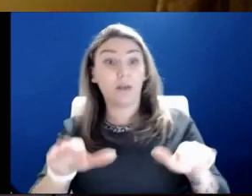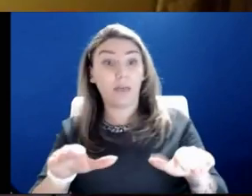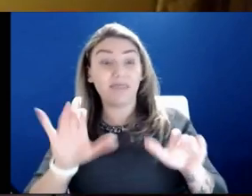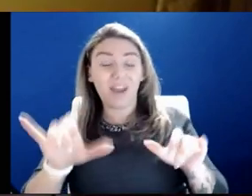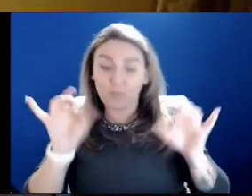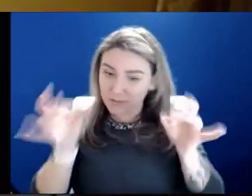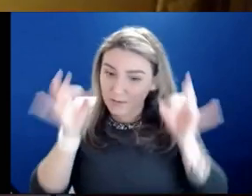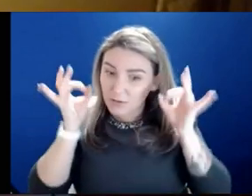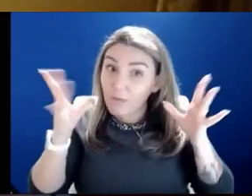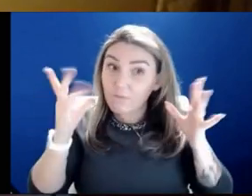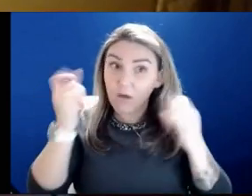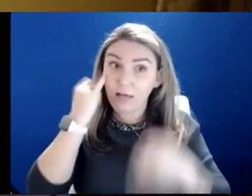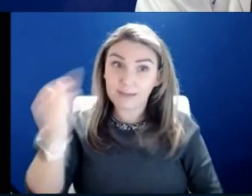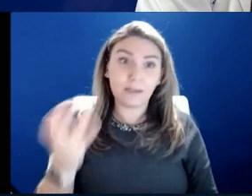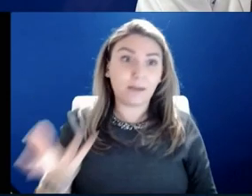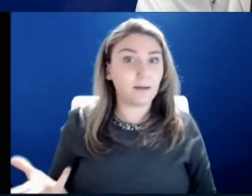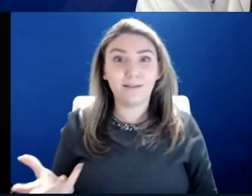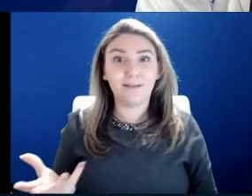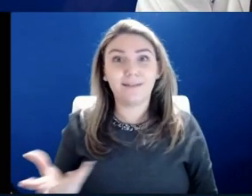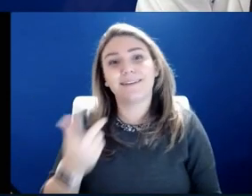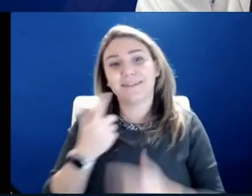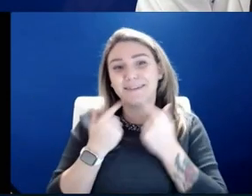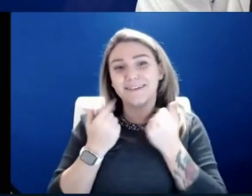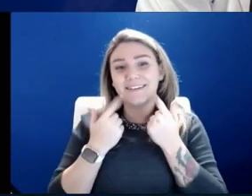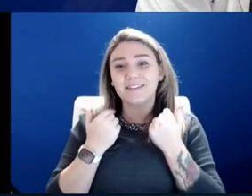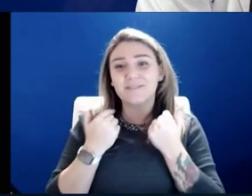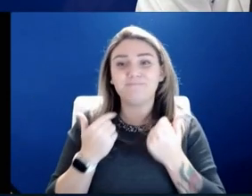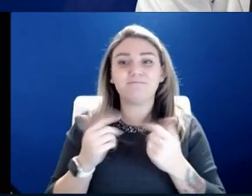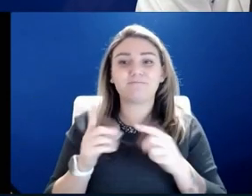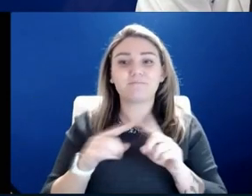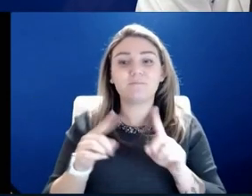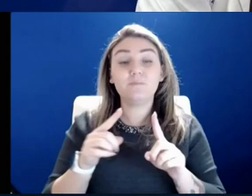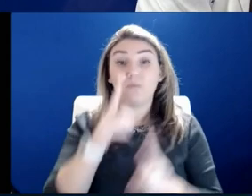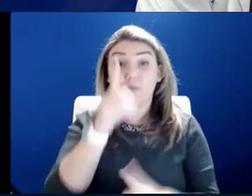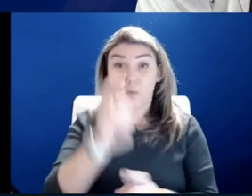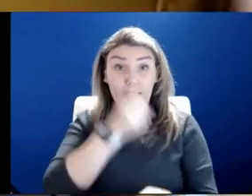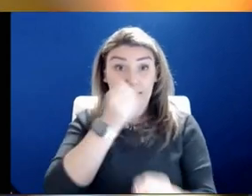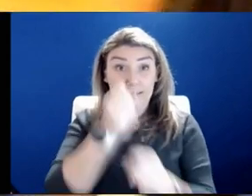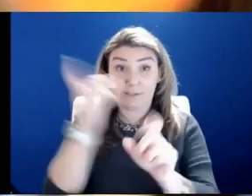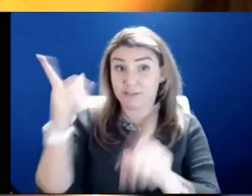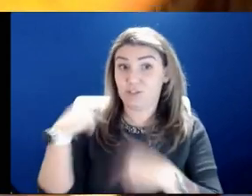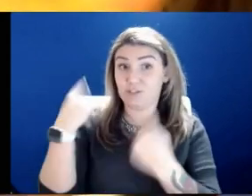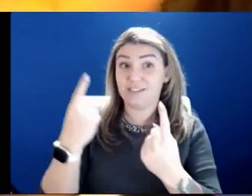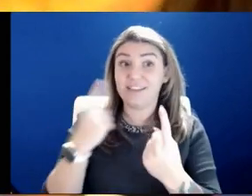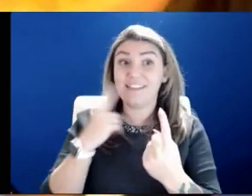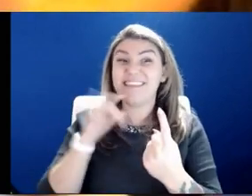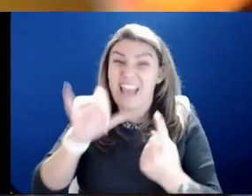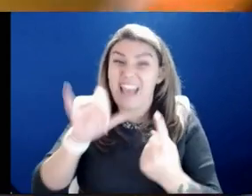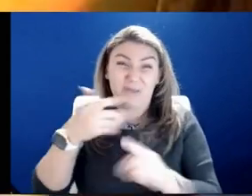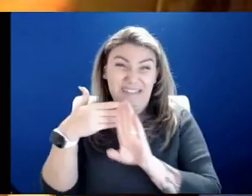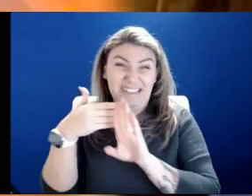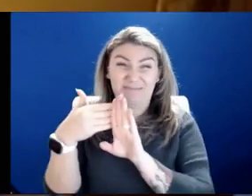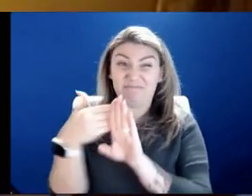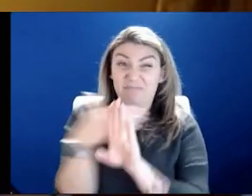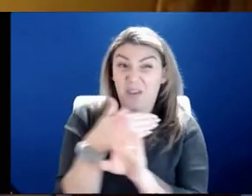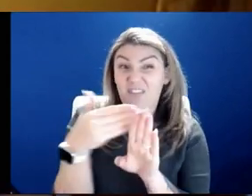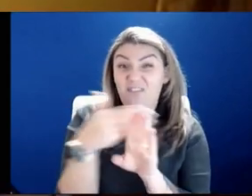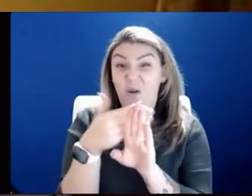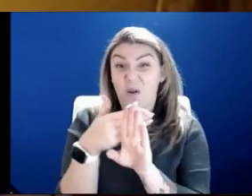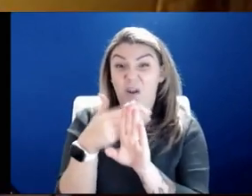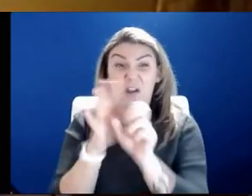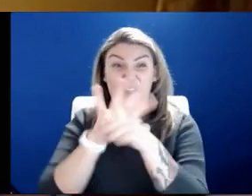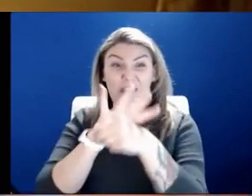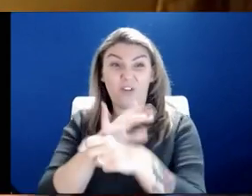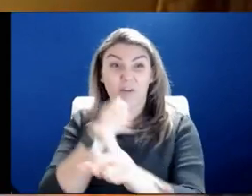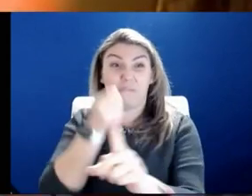idea. But, you know, in the, in the years since, and that was actually right before the COVID pandemic hit us